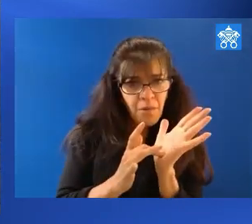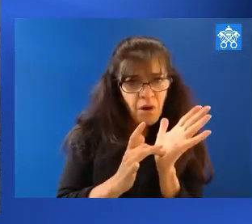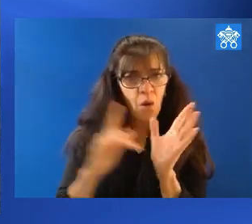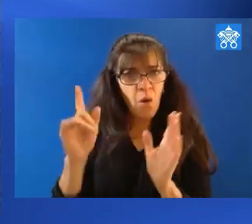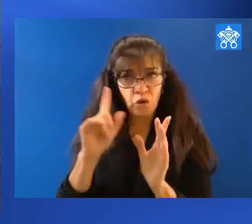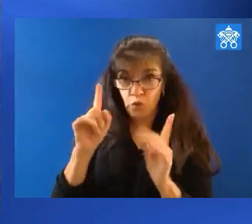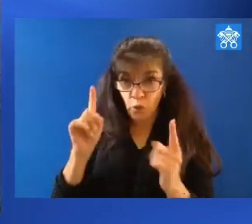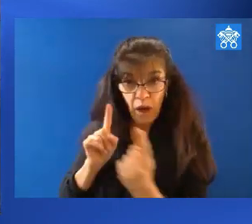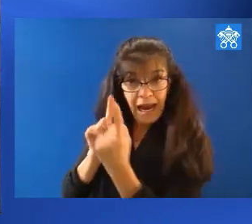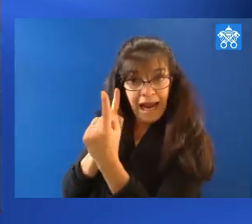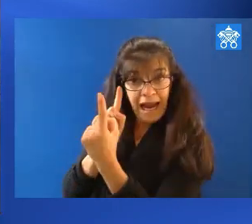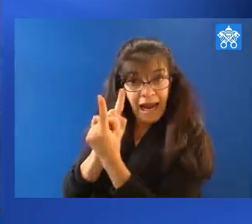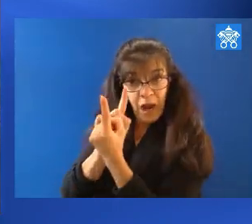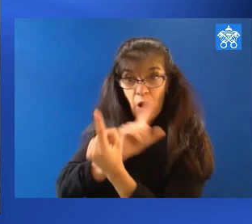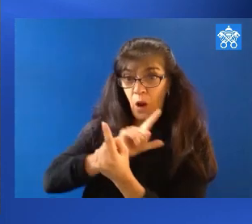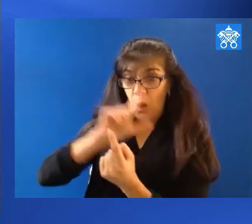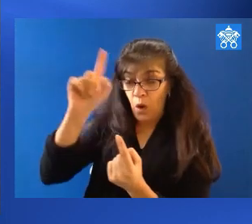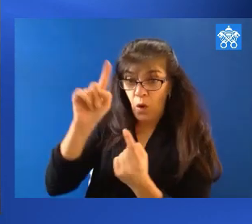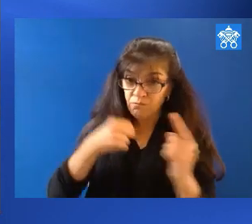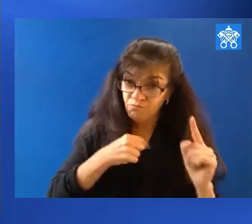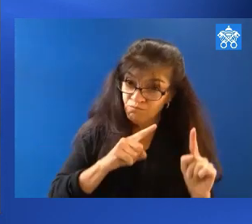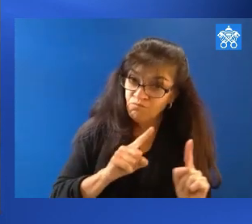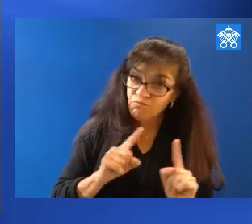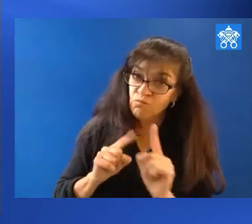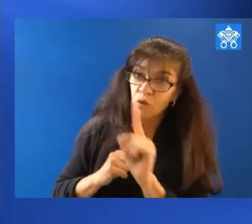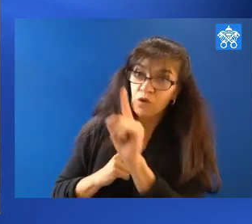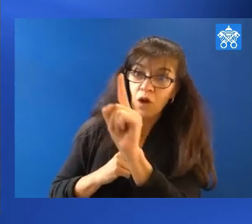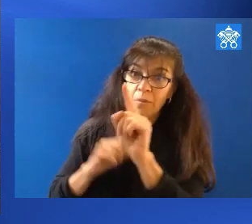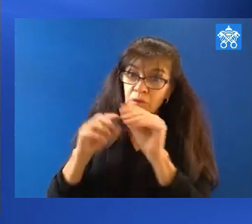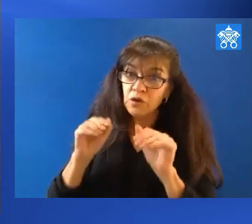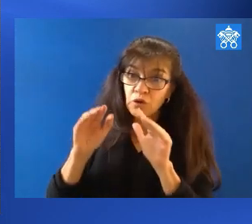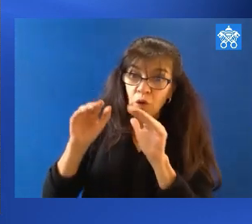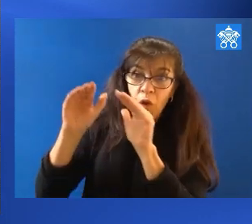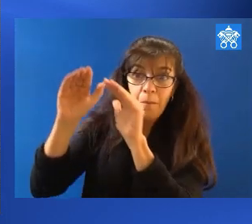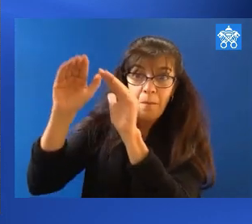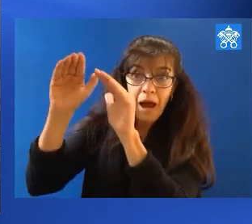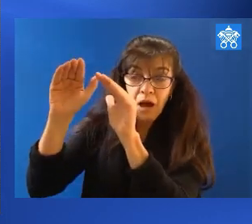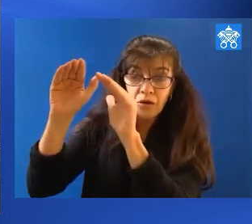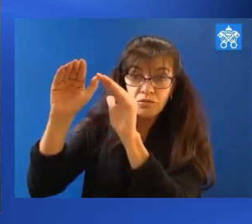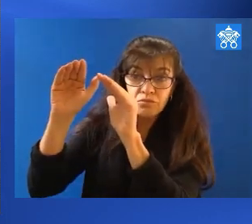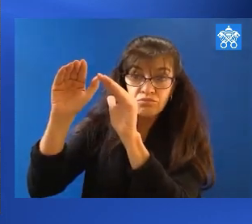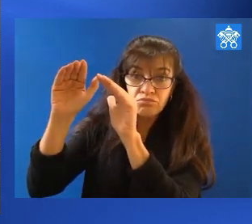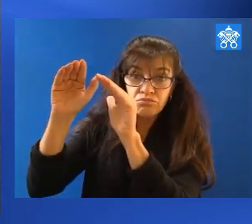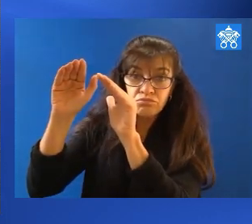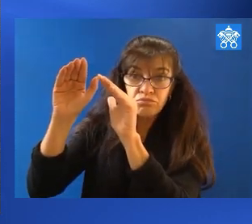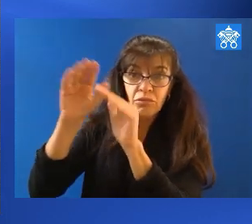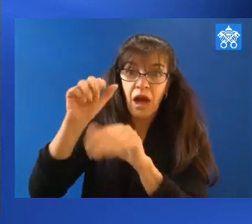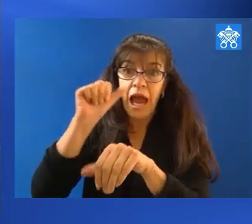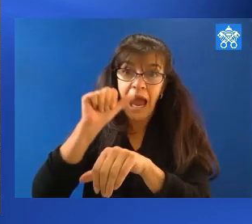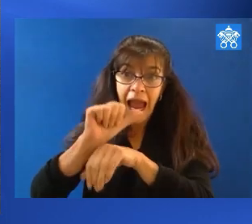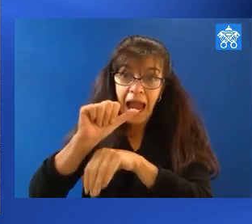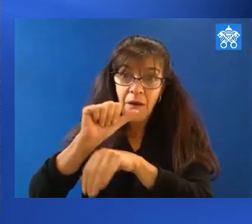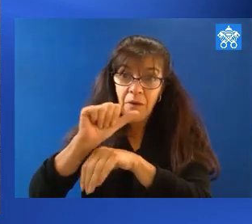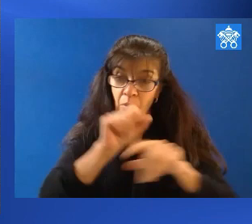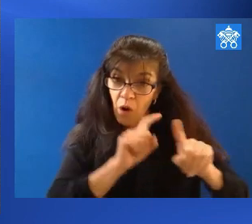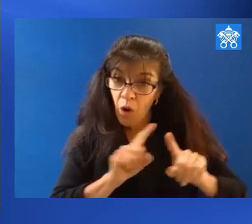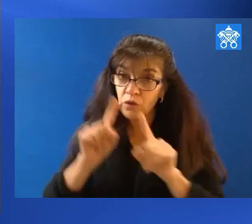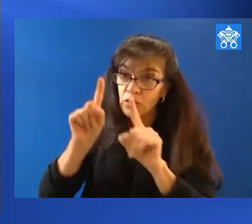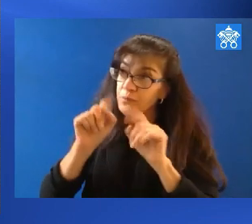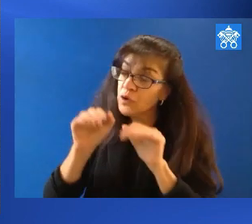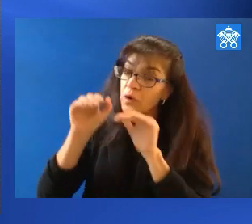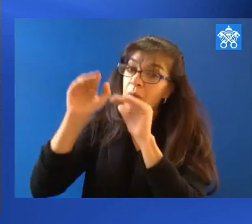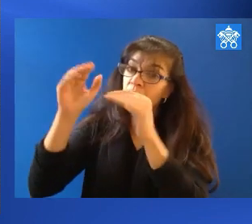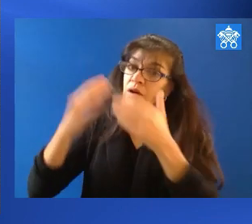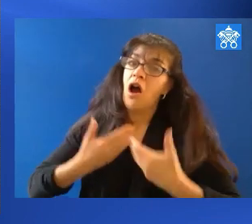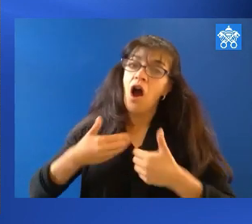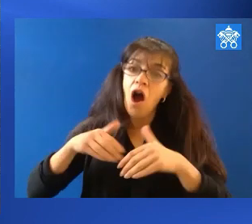in order to encounter the Lord, one goes up to the mountain of his presence. Abraham goes up to the mountain